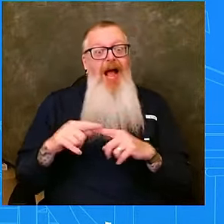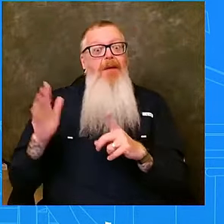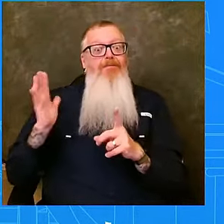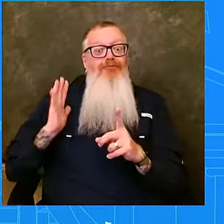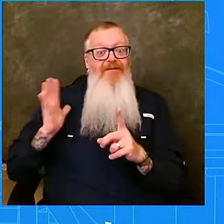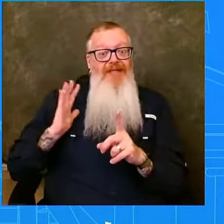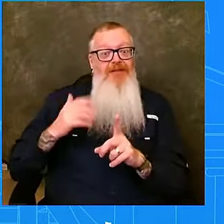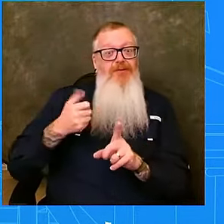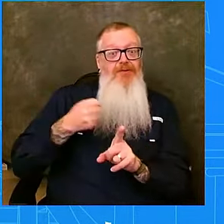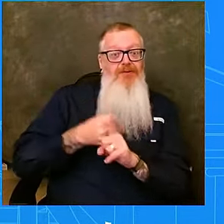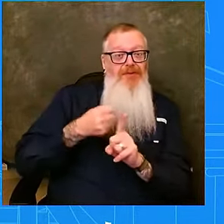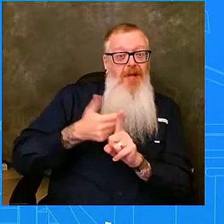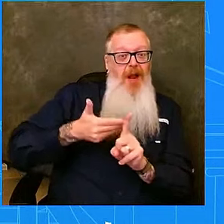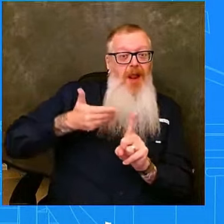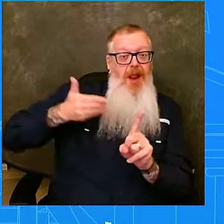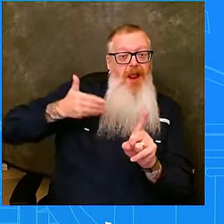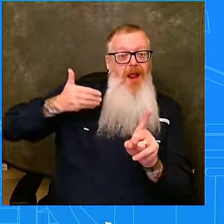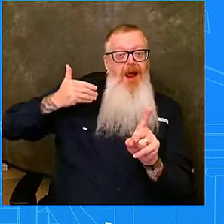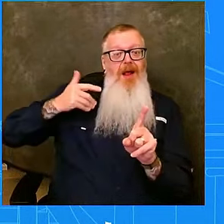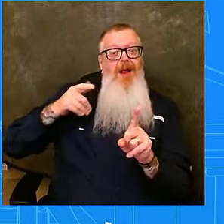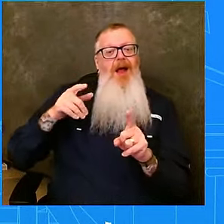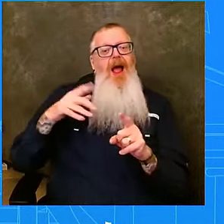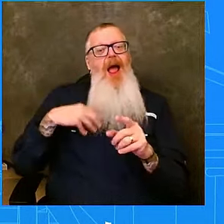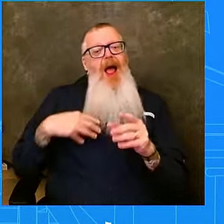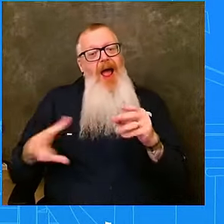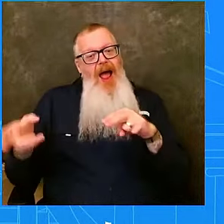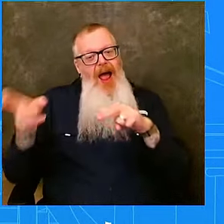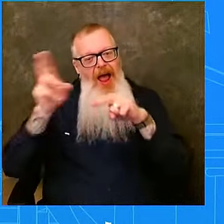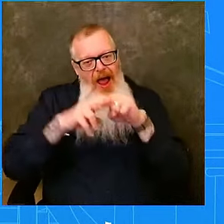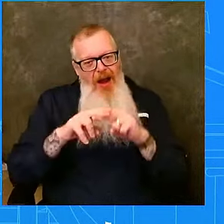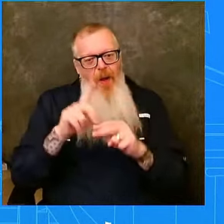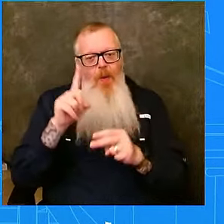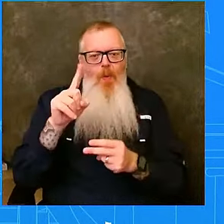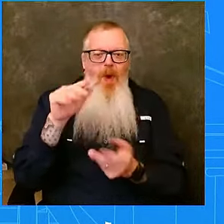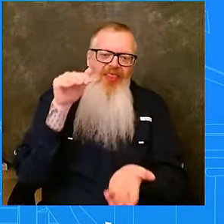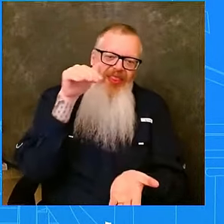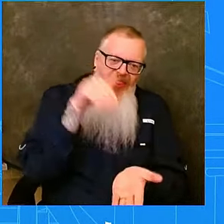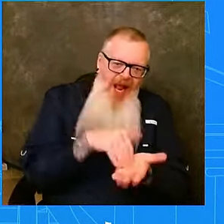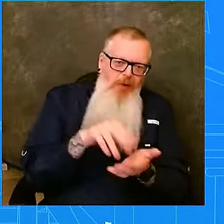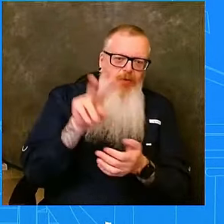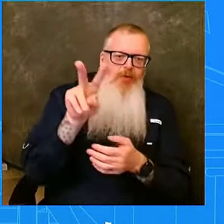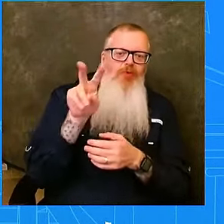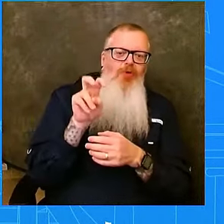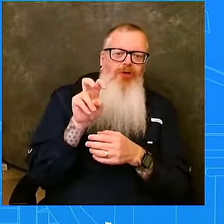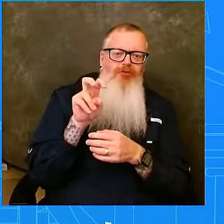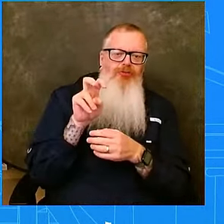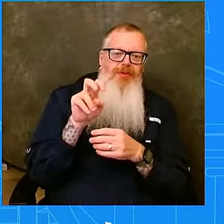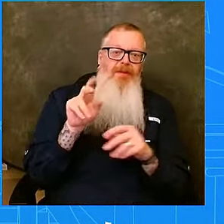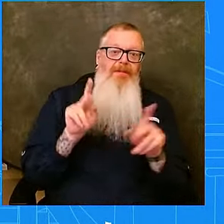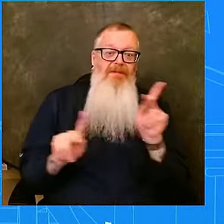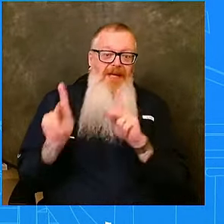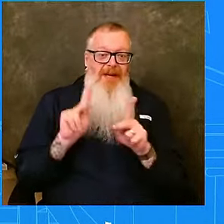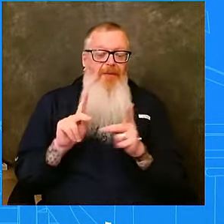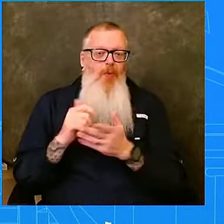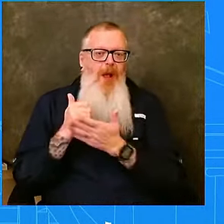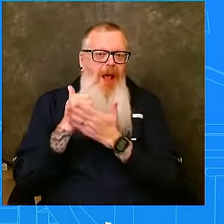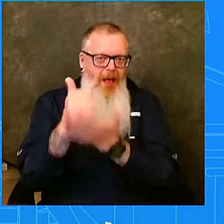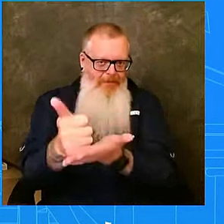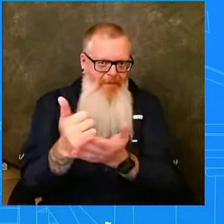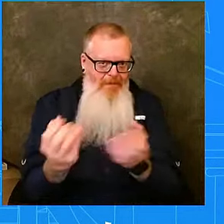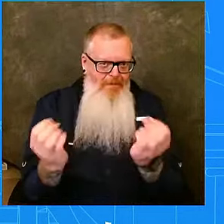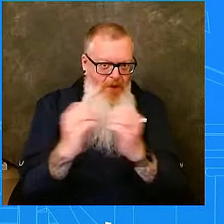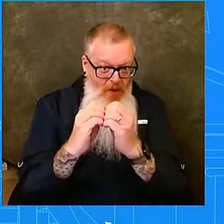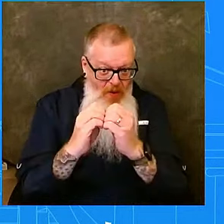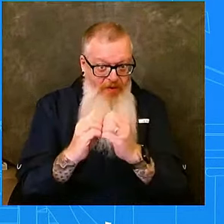,200 search and rescue personnel, six incident management assistance teams, multiple power assessment teams,